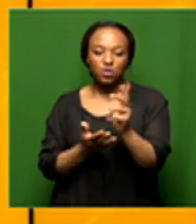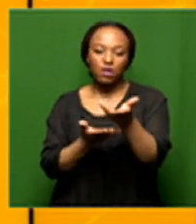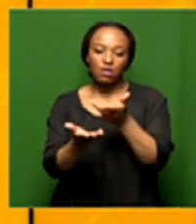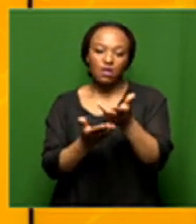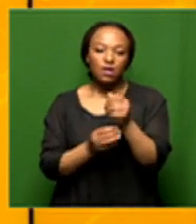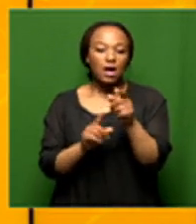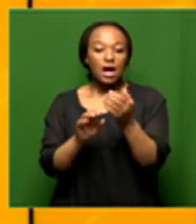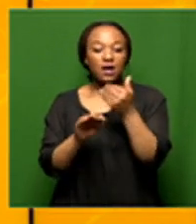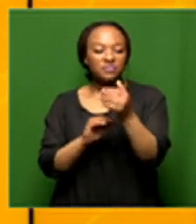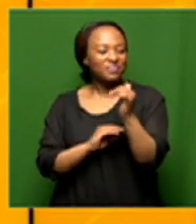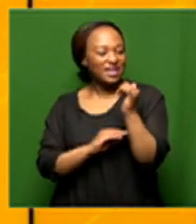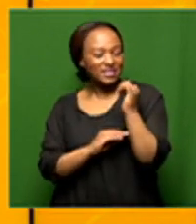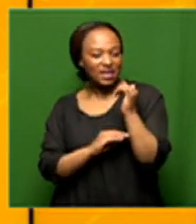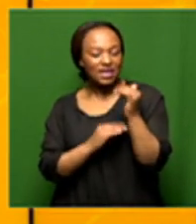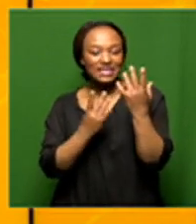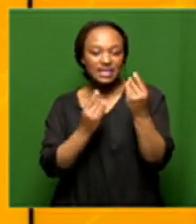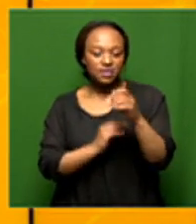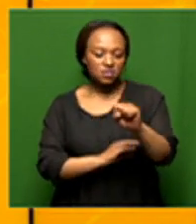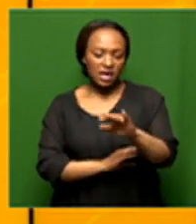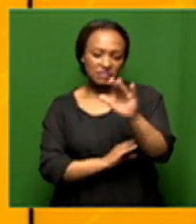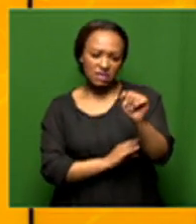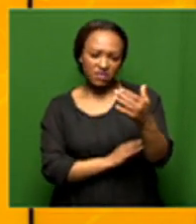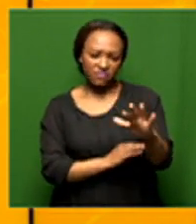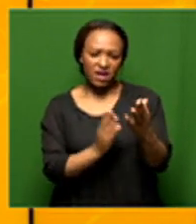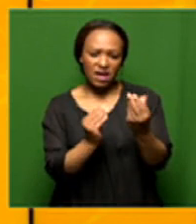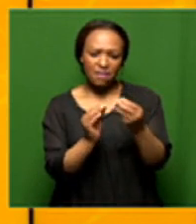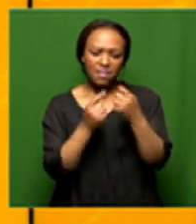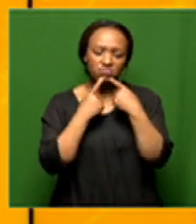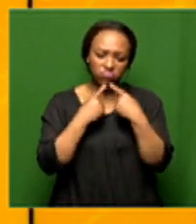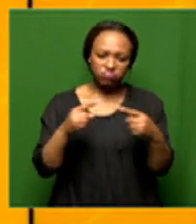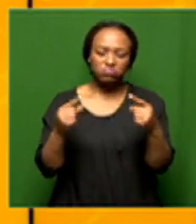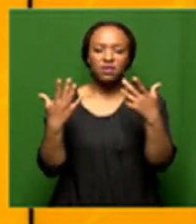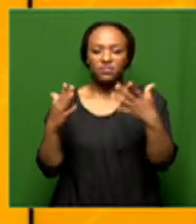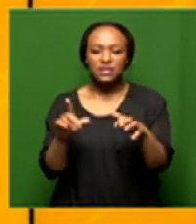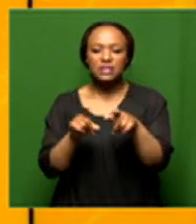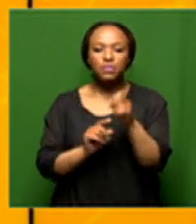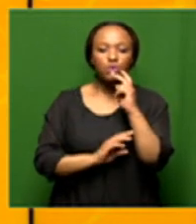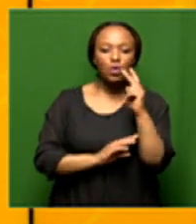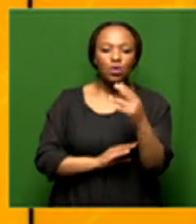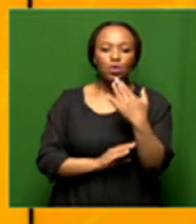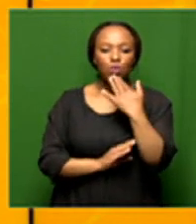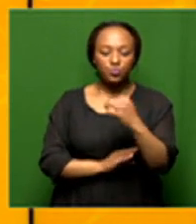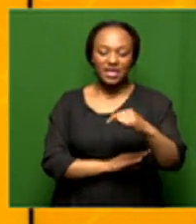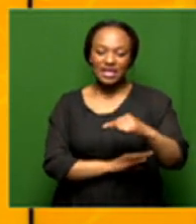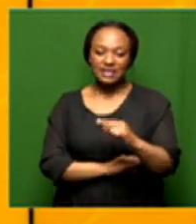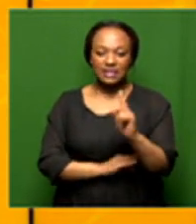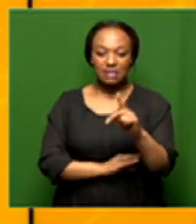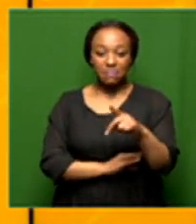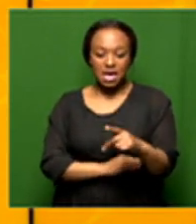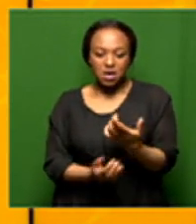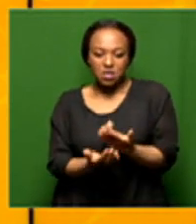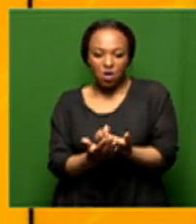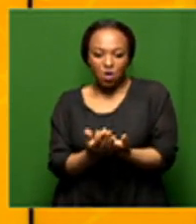after yesterday's statistics essay figures release and also looking at what GDP is doing the contraction